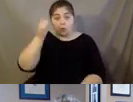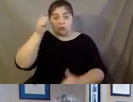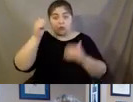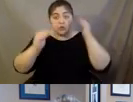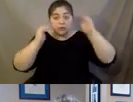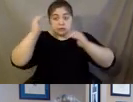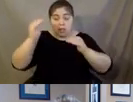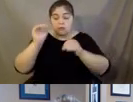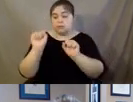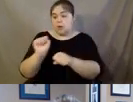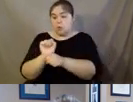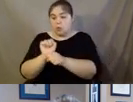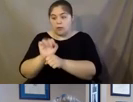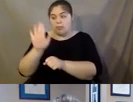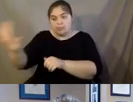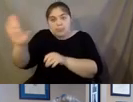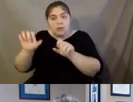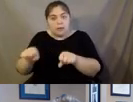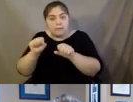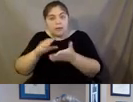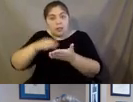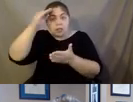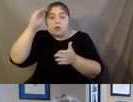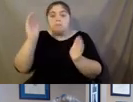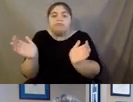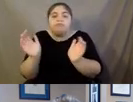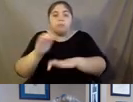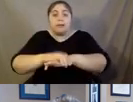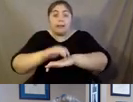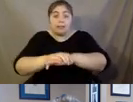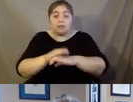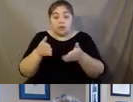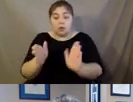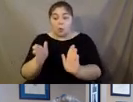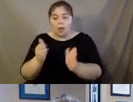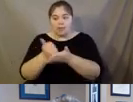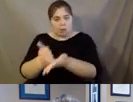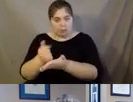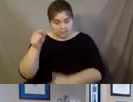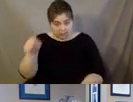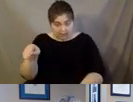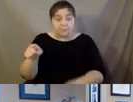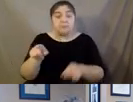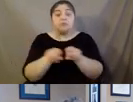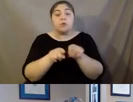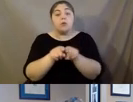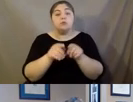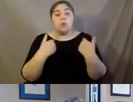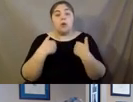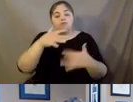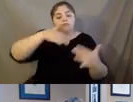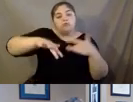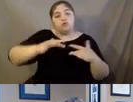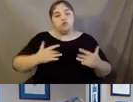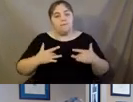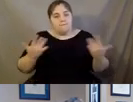work at their pace and help them learn conversational English, um, in a way that's meaningful to them. And then we have a series of social events and activities